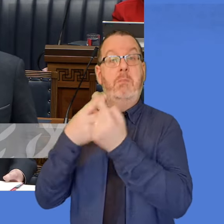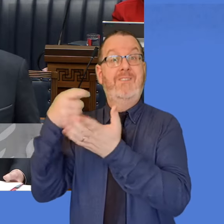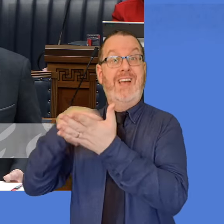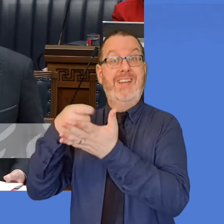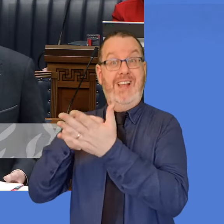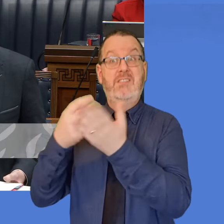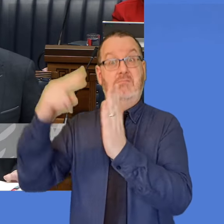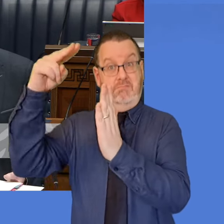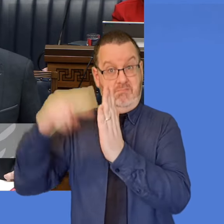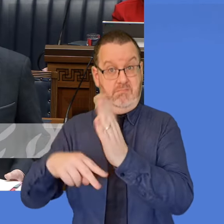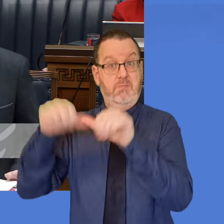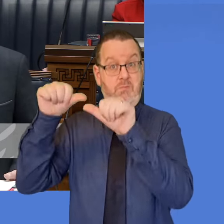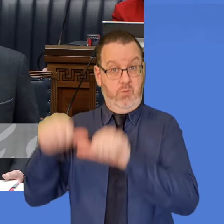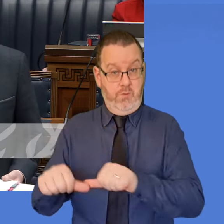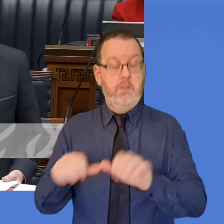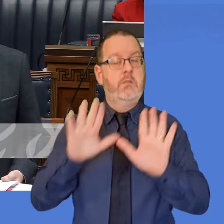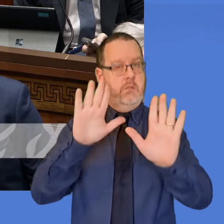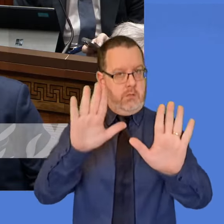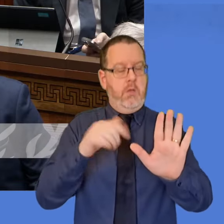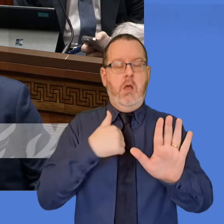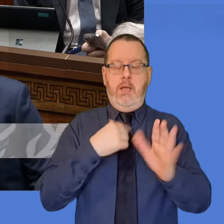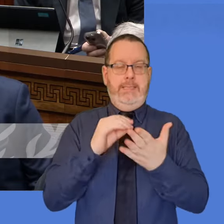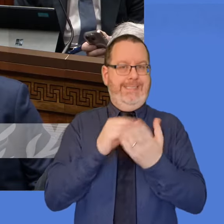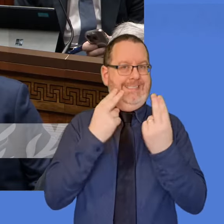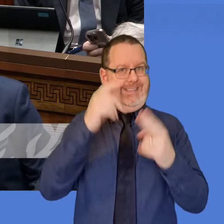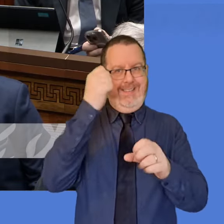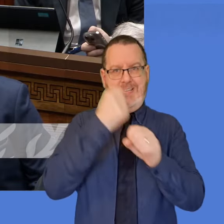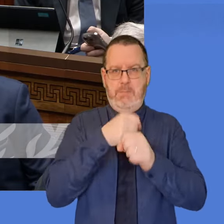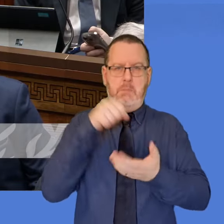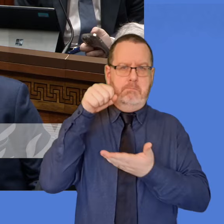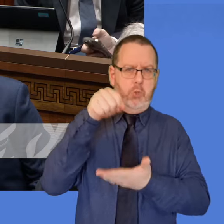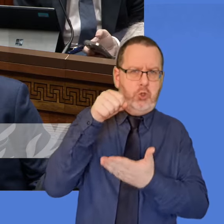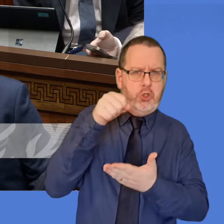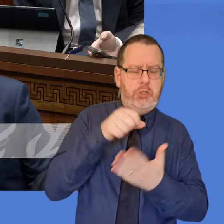requirements alongside other capital funding priorities within my department.